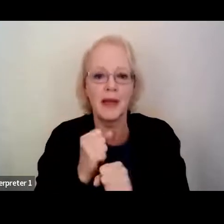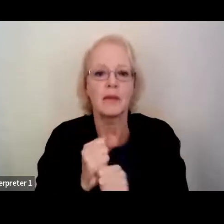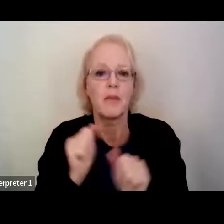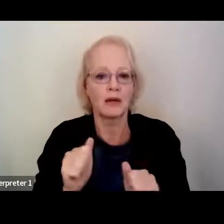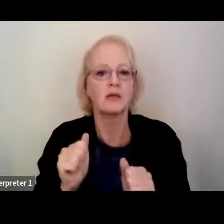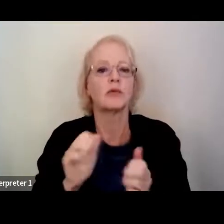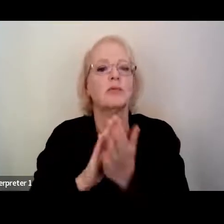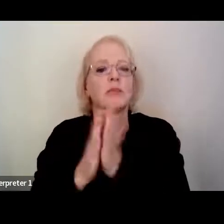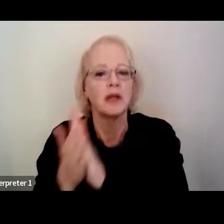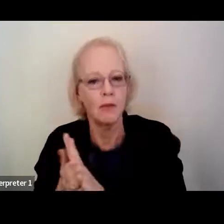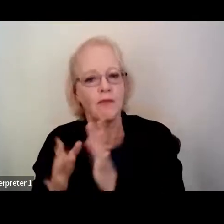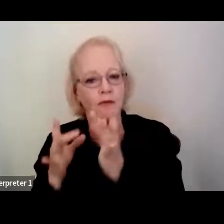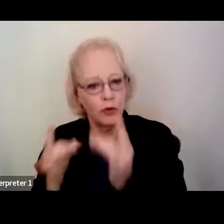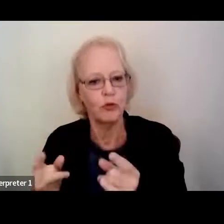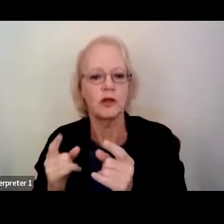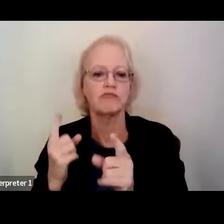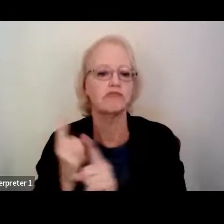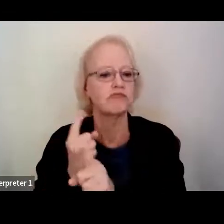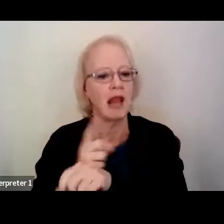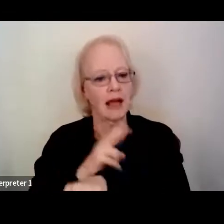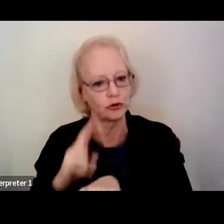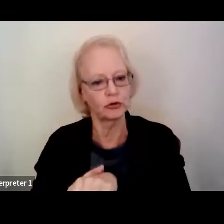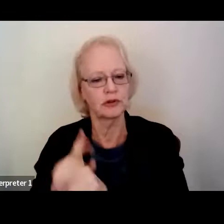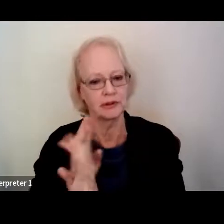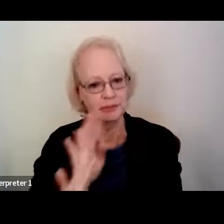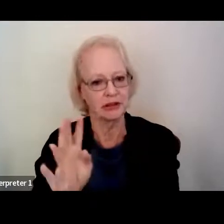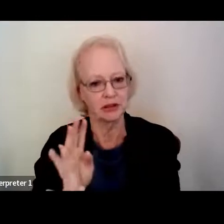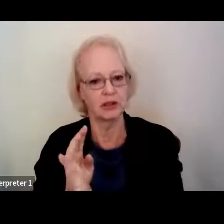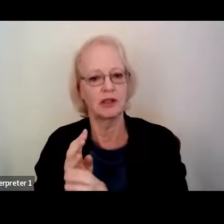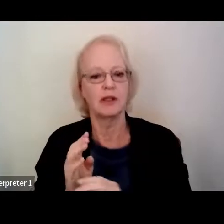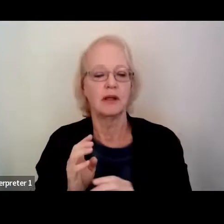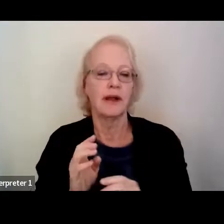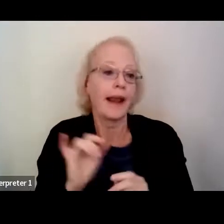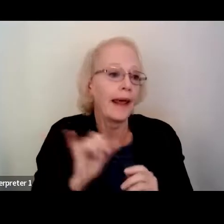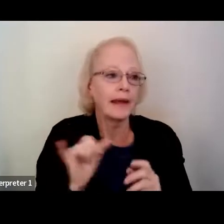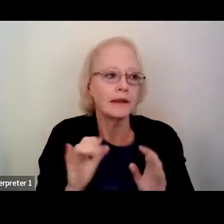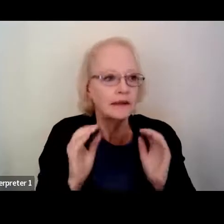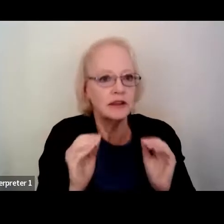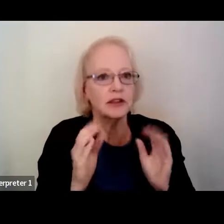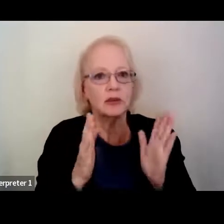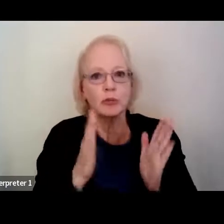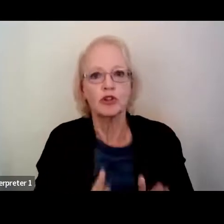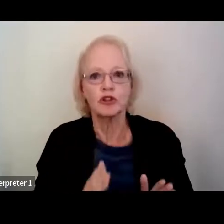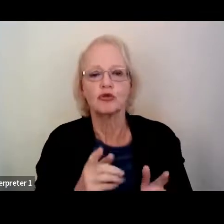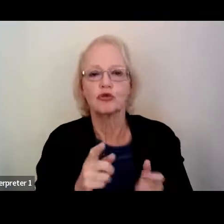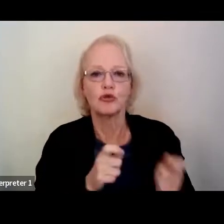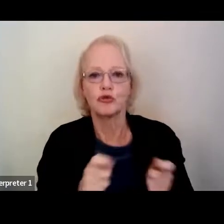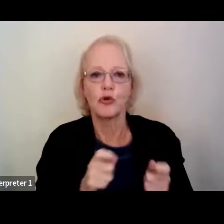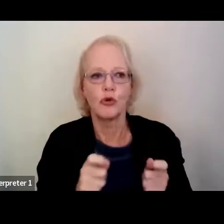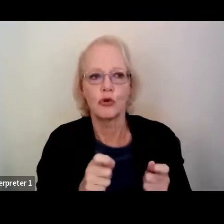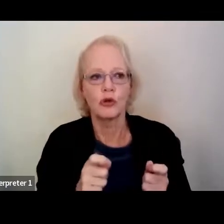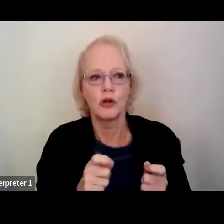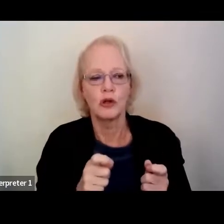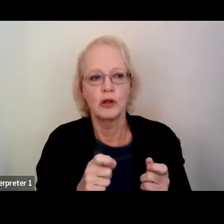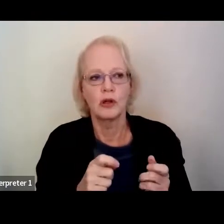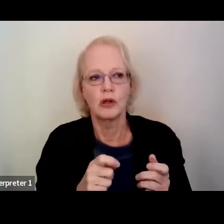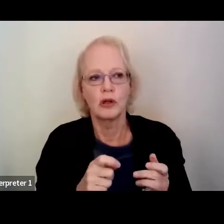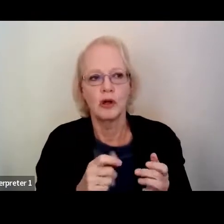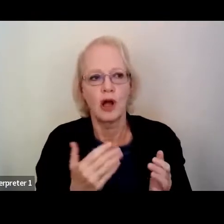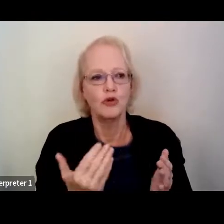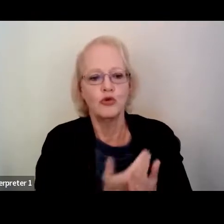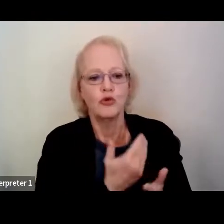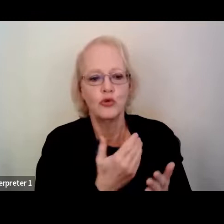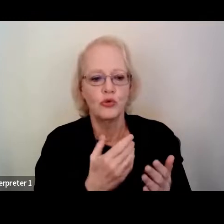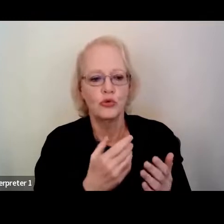speech by teaching someone to control a brand new... It's almost like controlling a new part of a new extension of themselves.